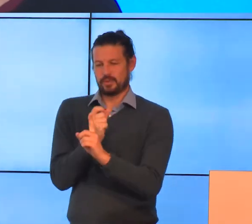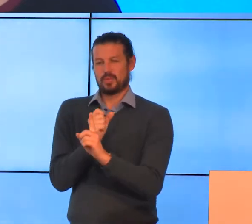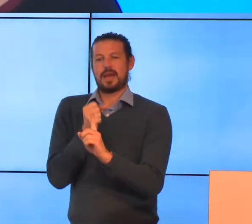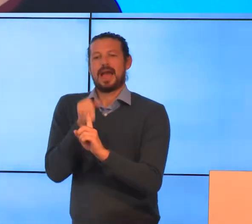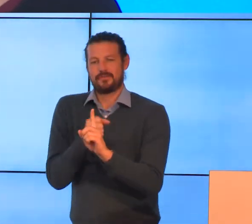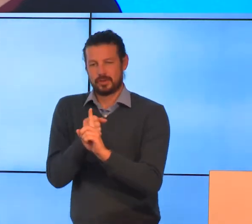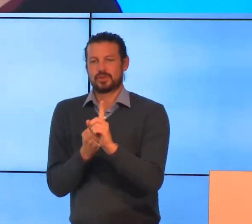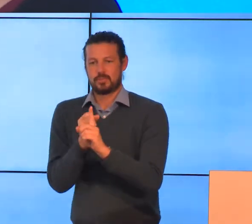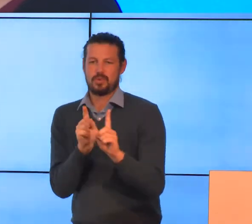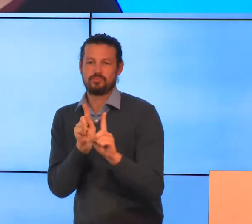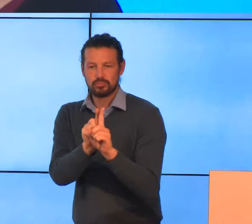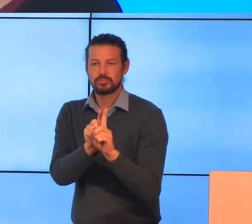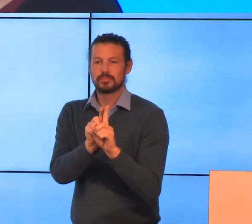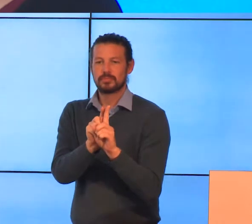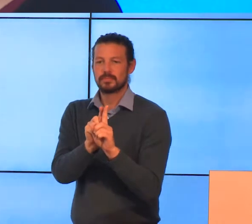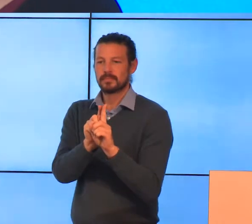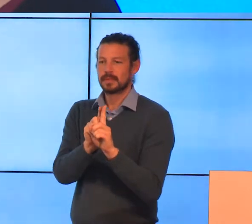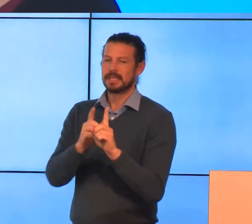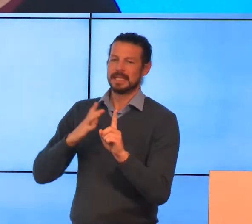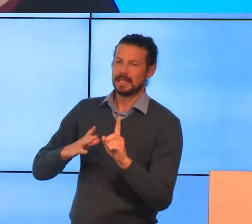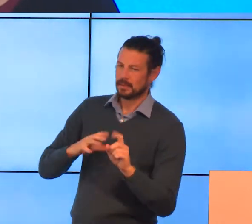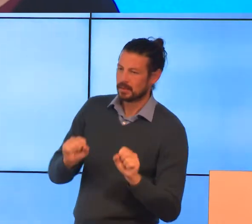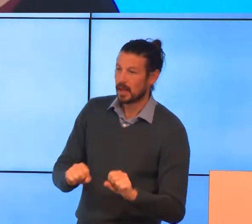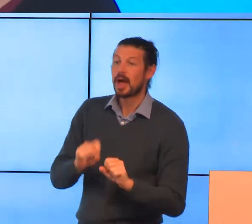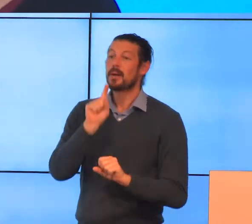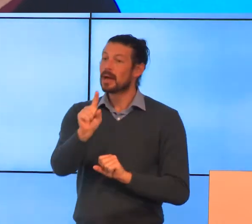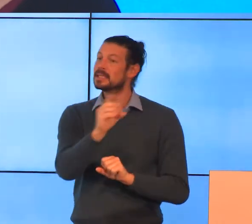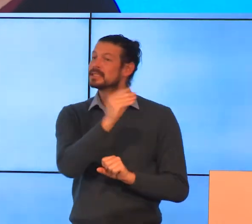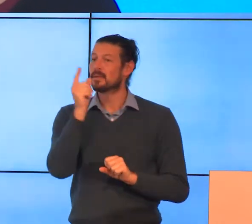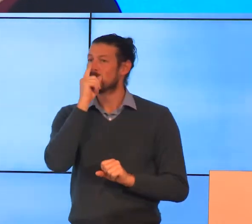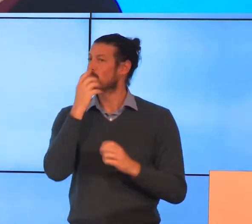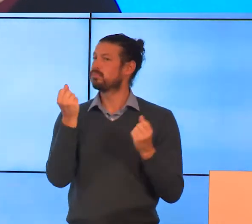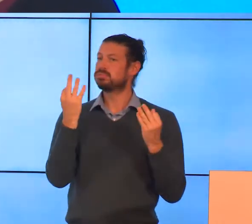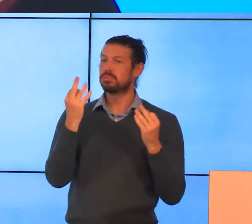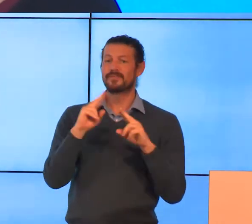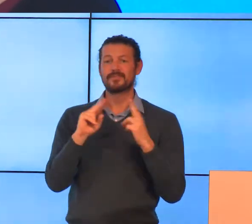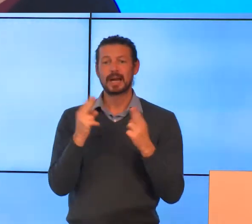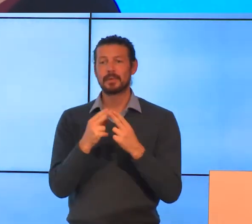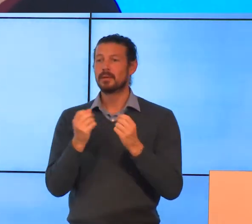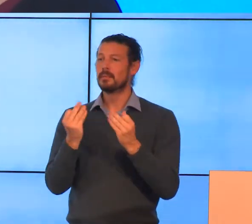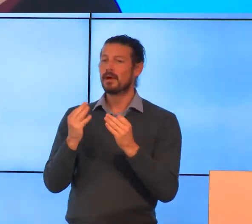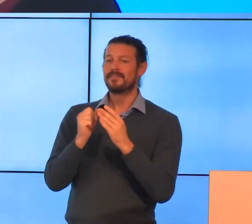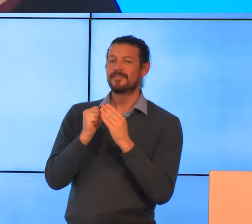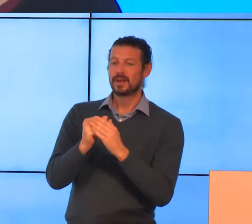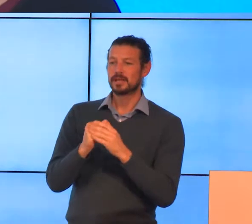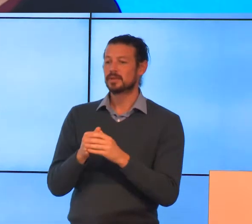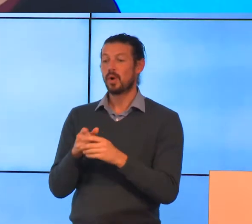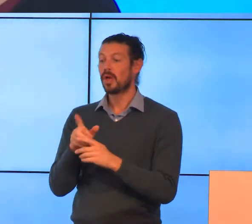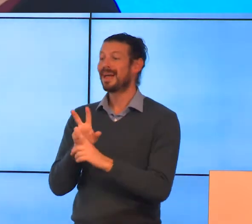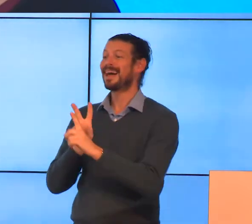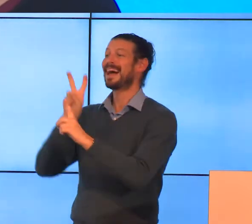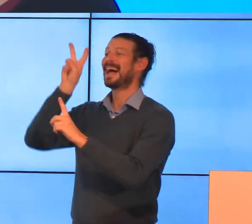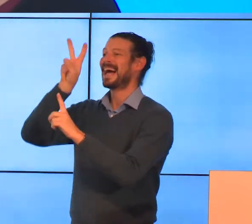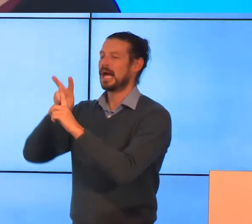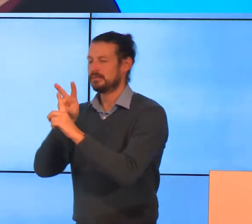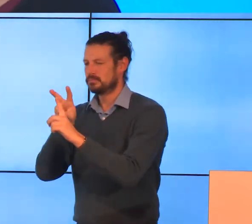For those people who don't have family or friends to help them, or they've tried and they just haven't been